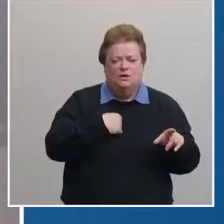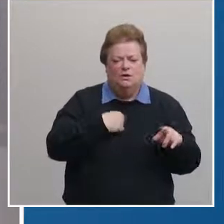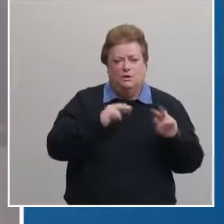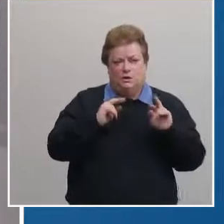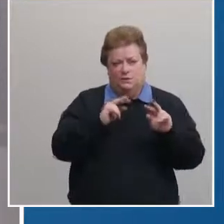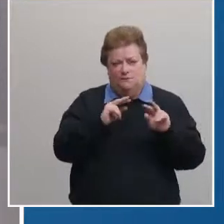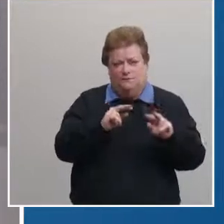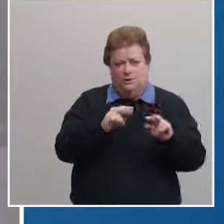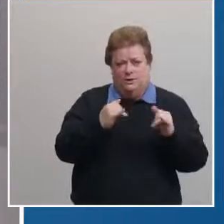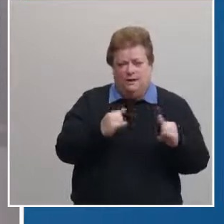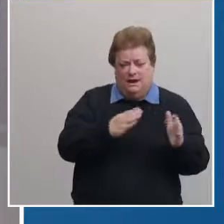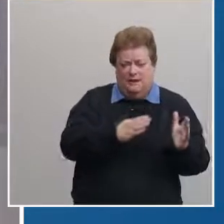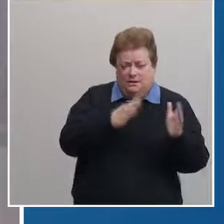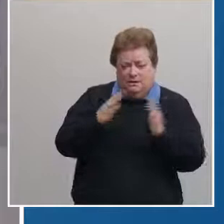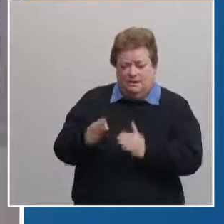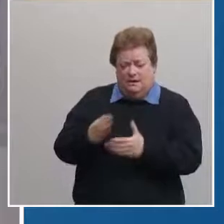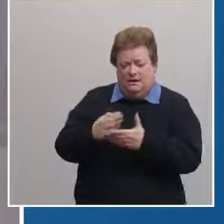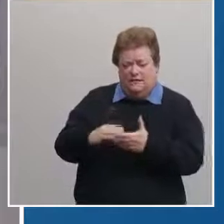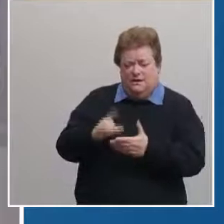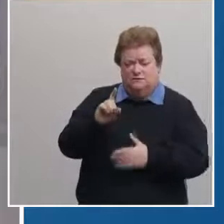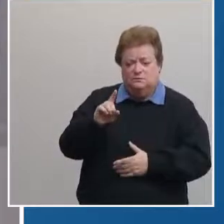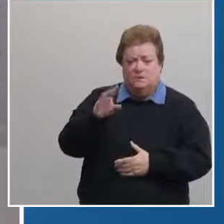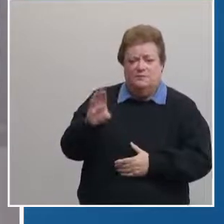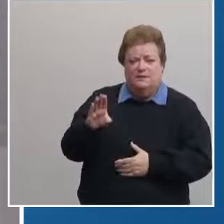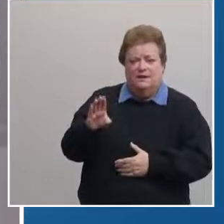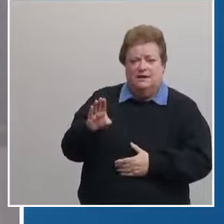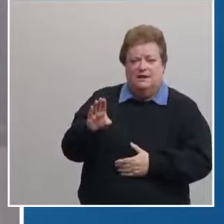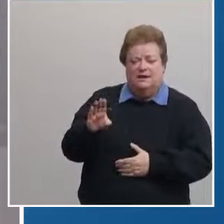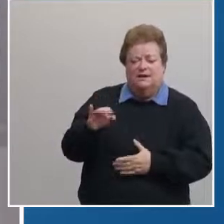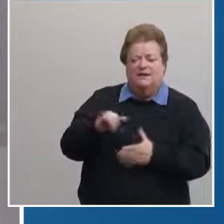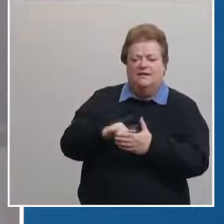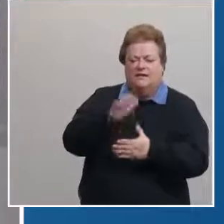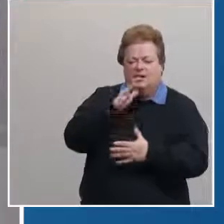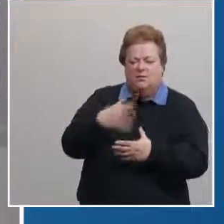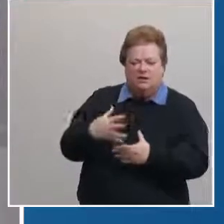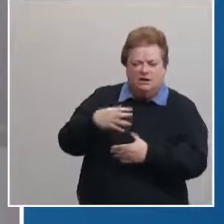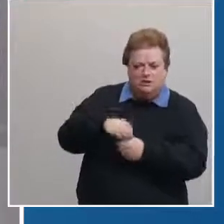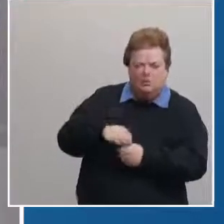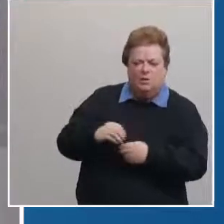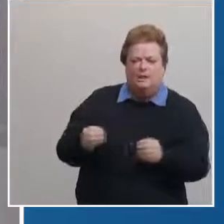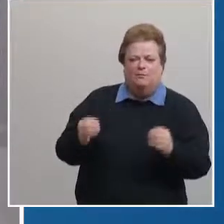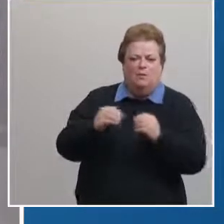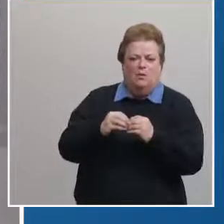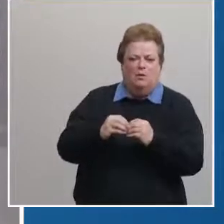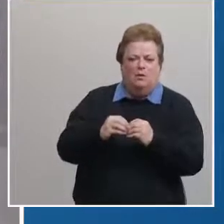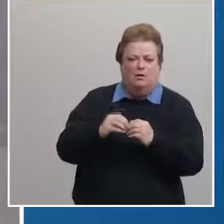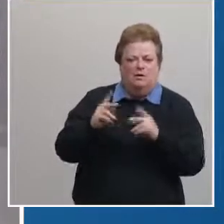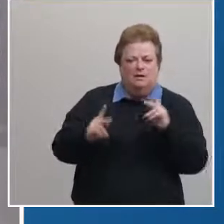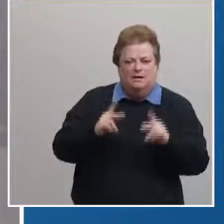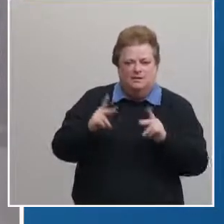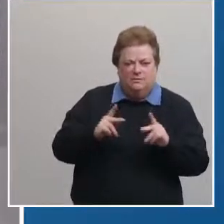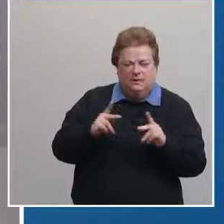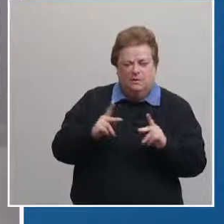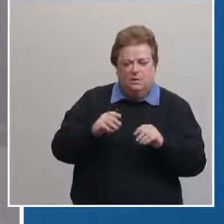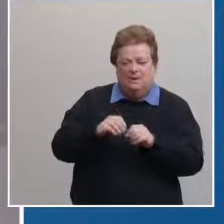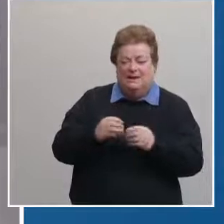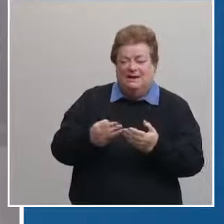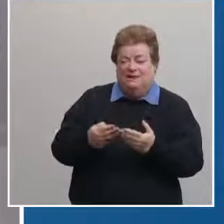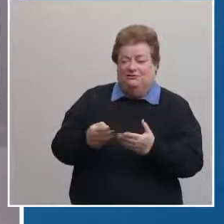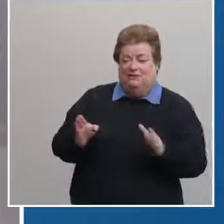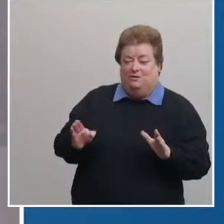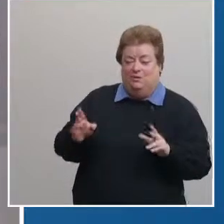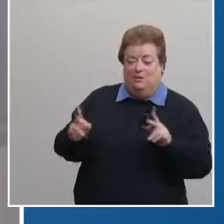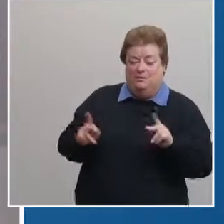into phase 1b this will incorporate even more people in the general population